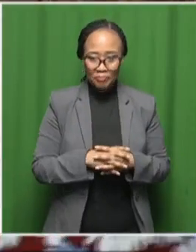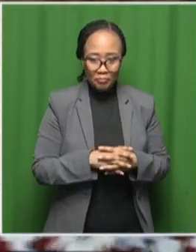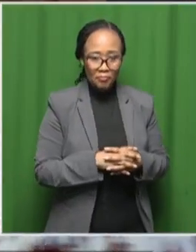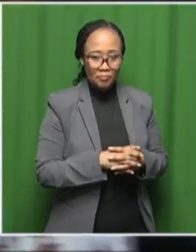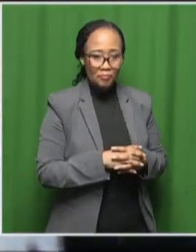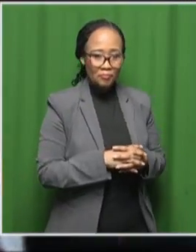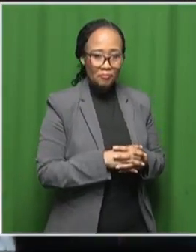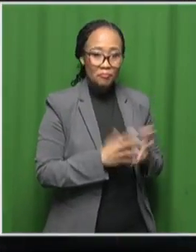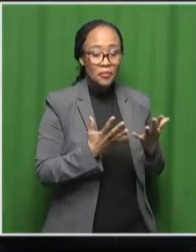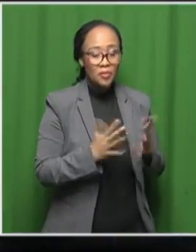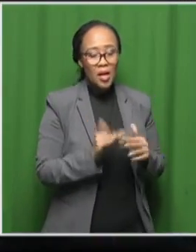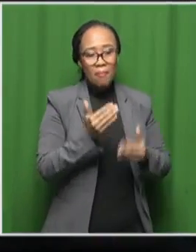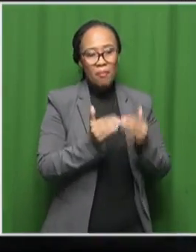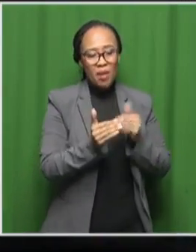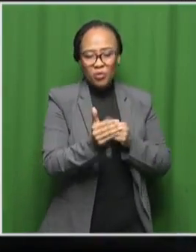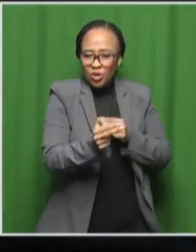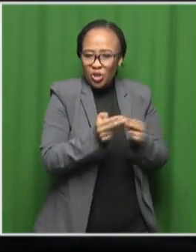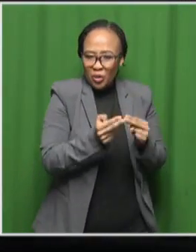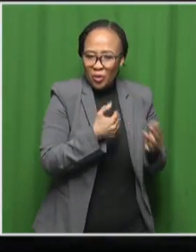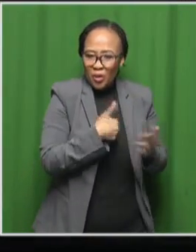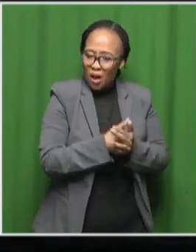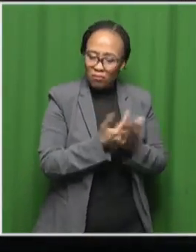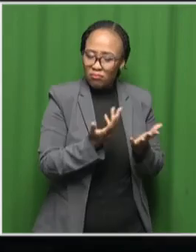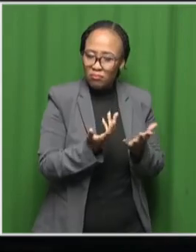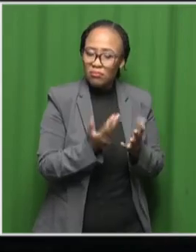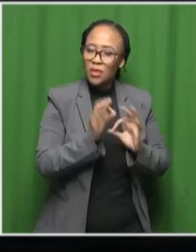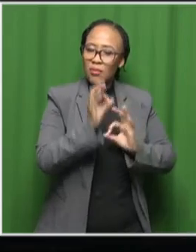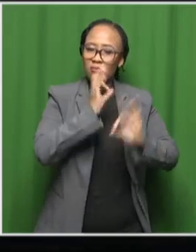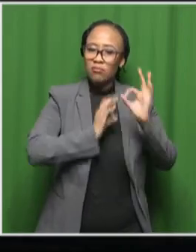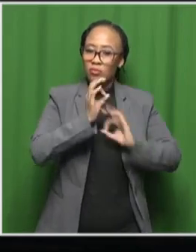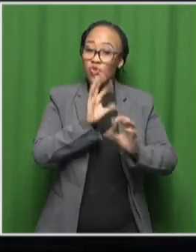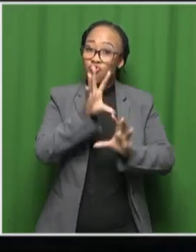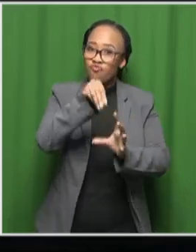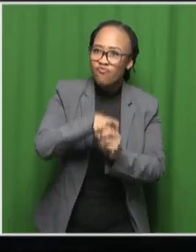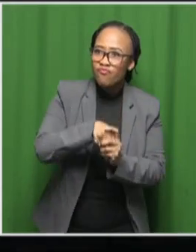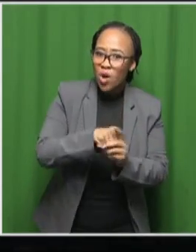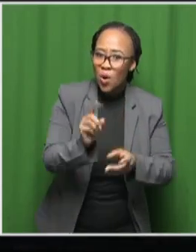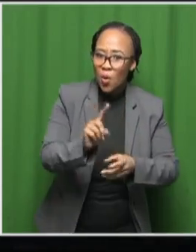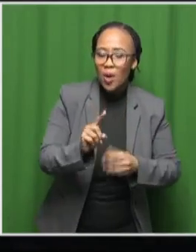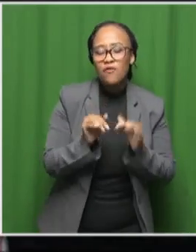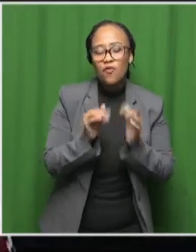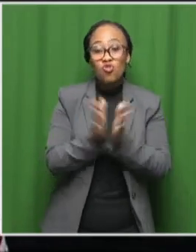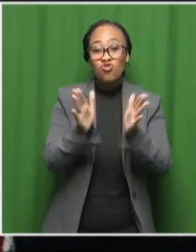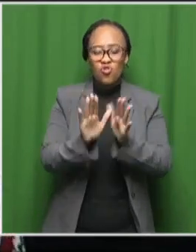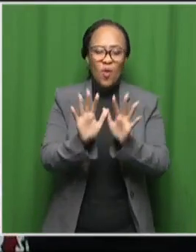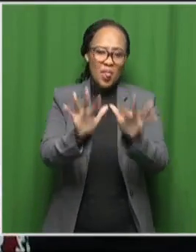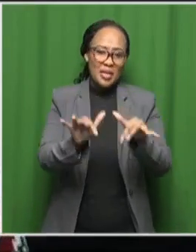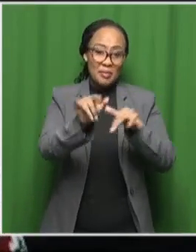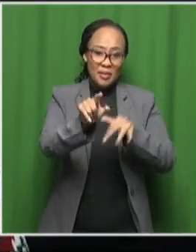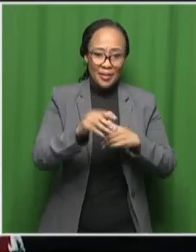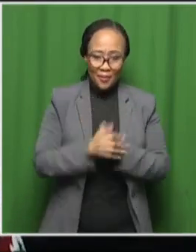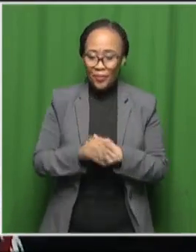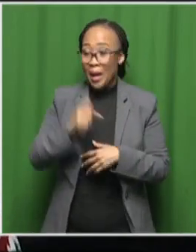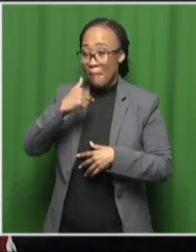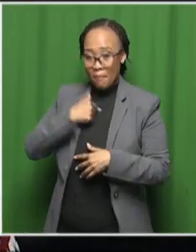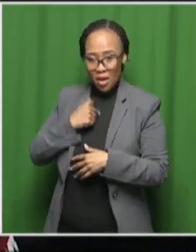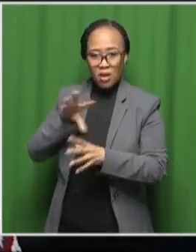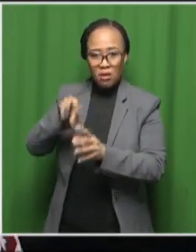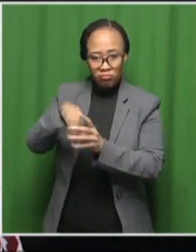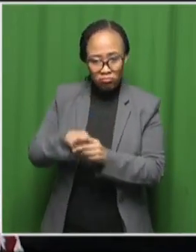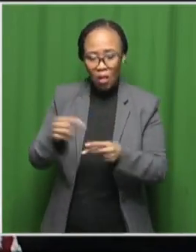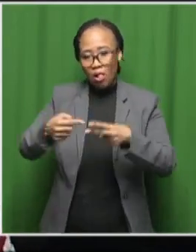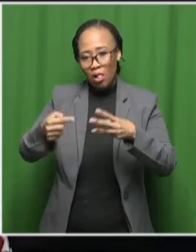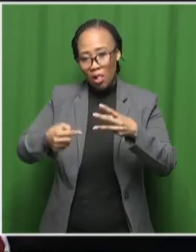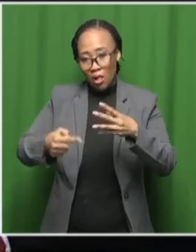just briefly what your participation will be during this general assembly okay so during this general assembly I'm participating in a lot of things I'm sharing a